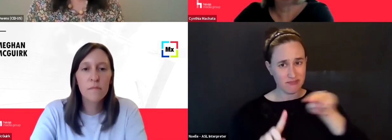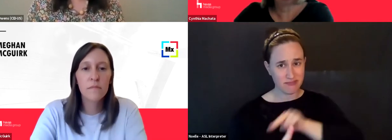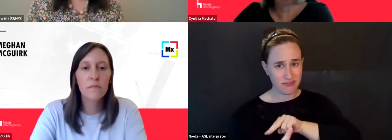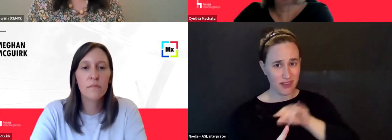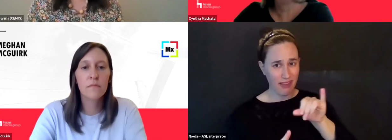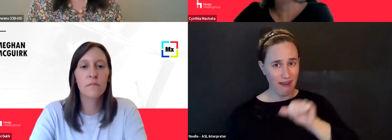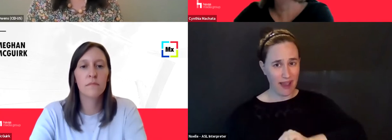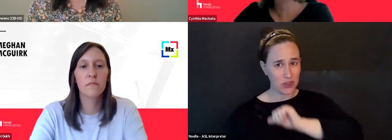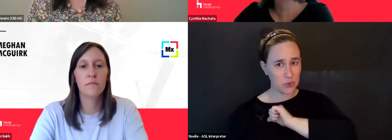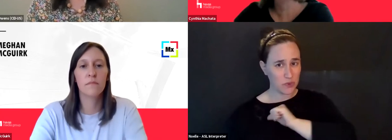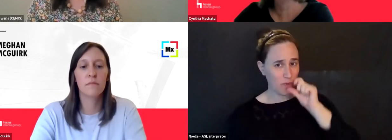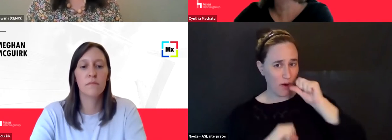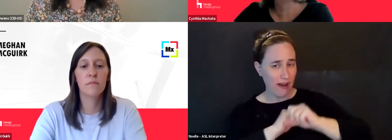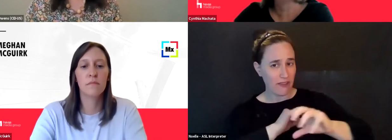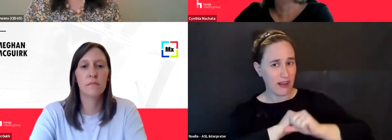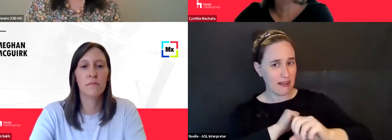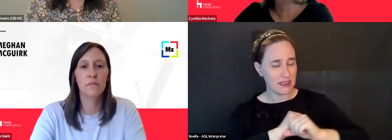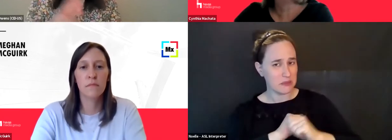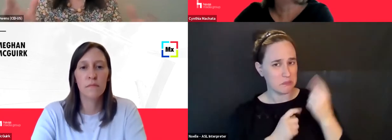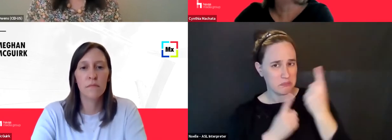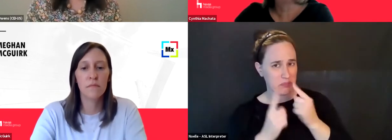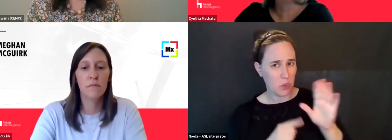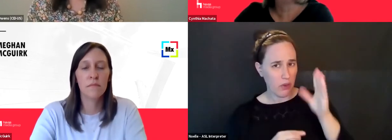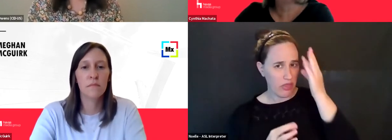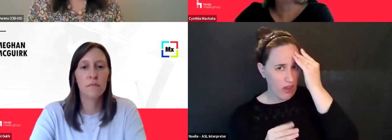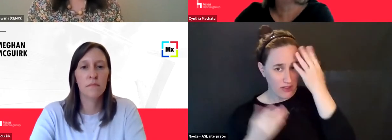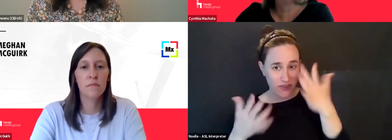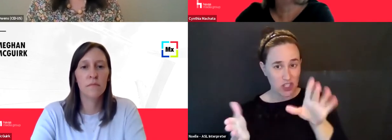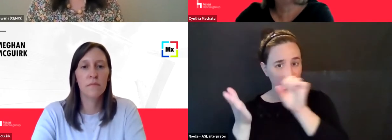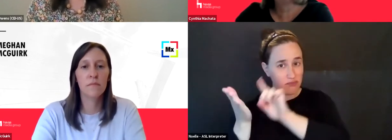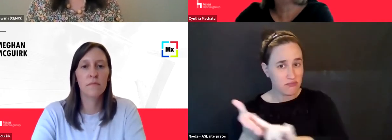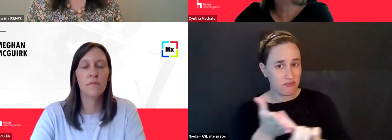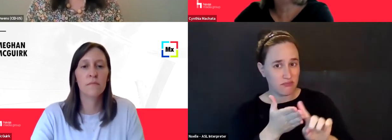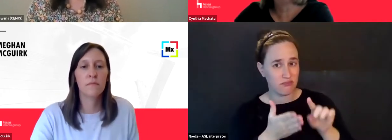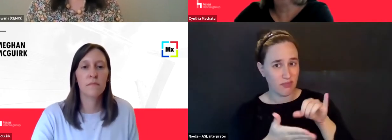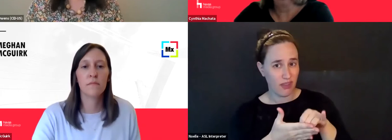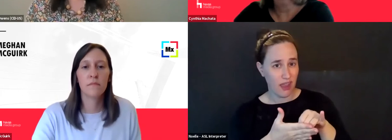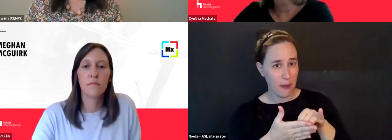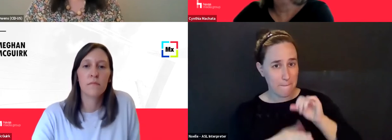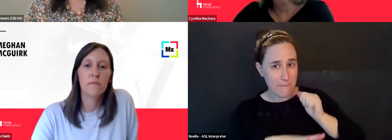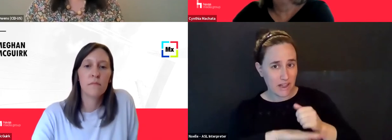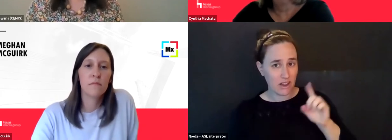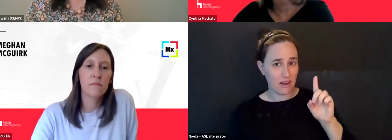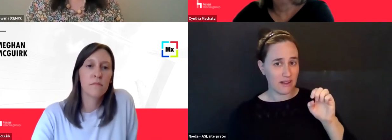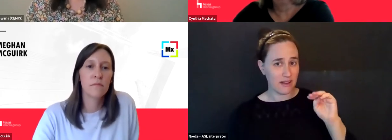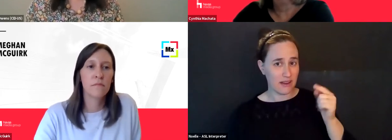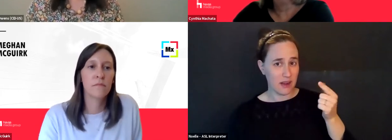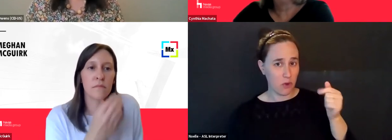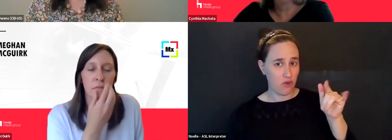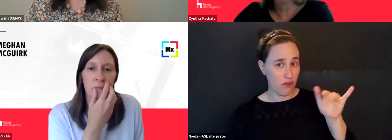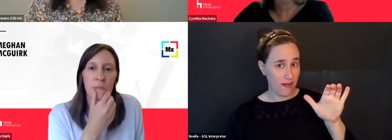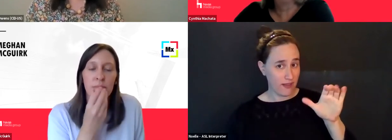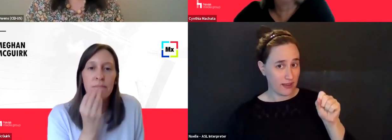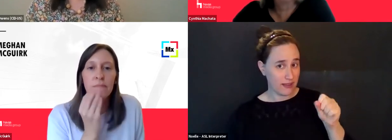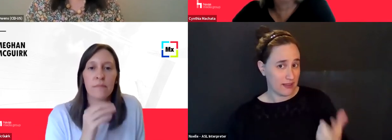about advertising. Um, and, uh, I don't know if you've done any studies based on demographics. Um,